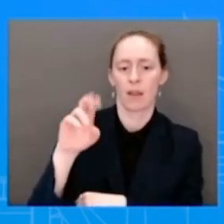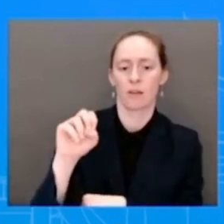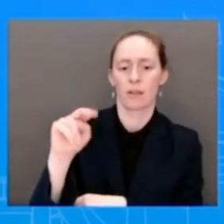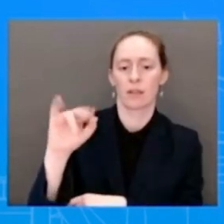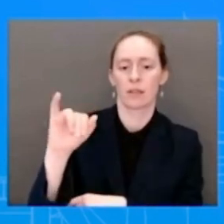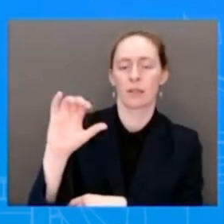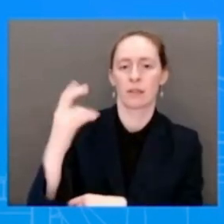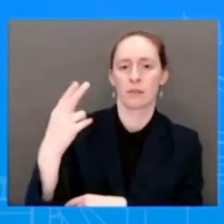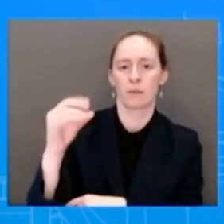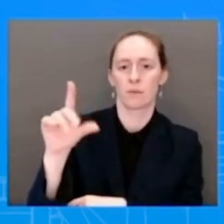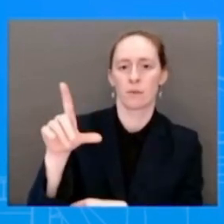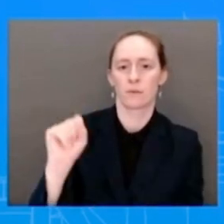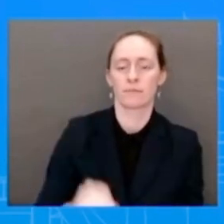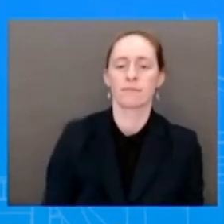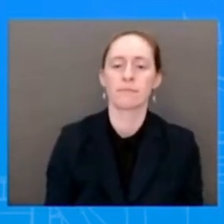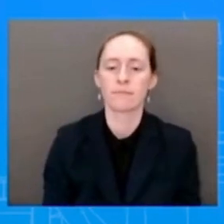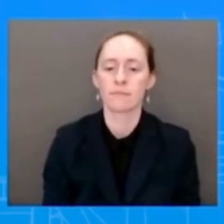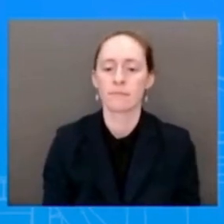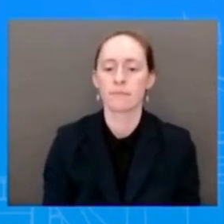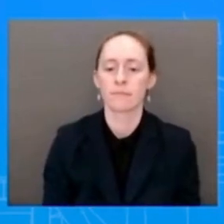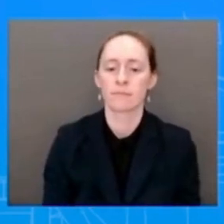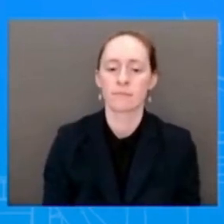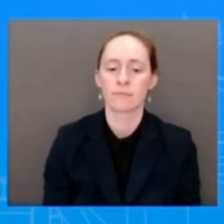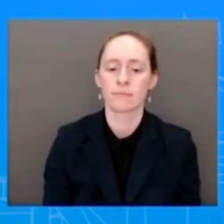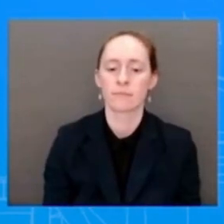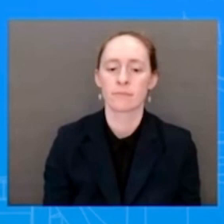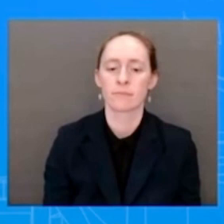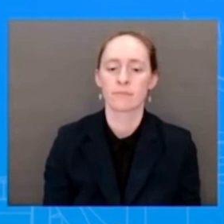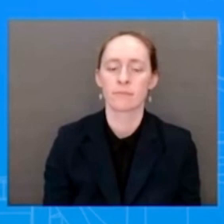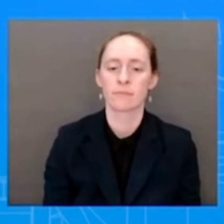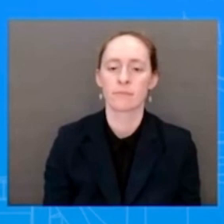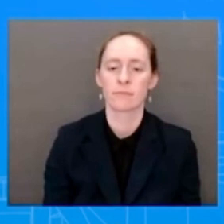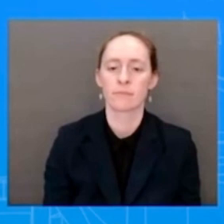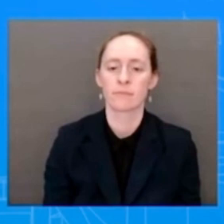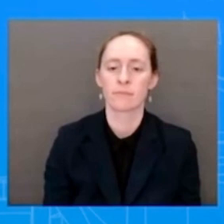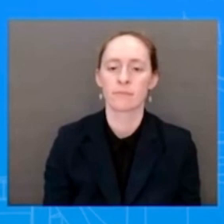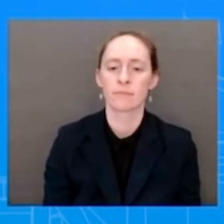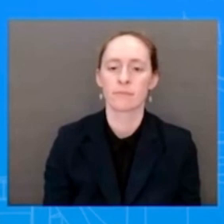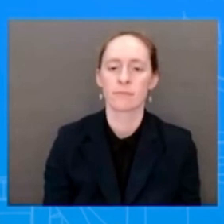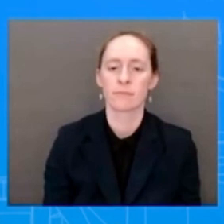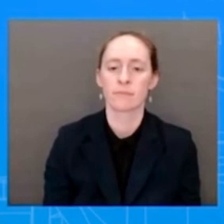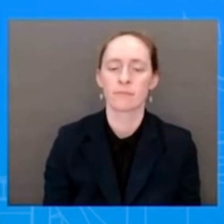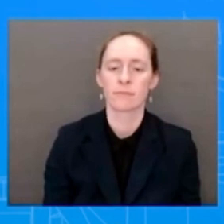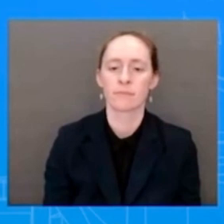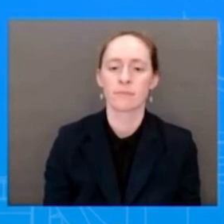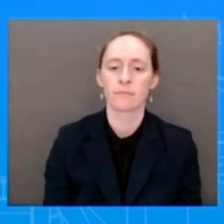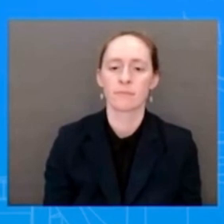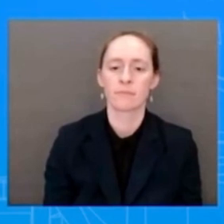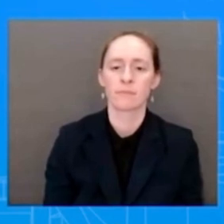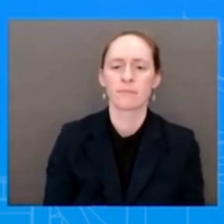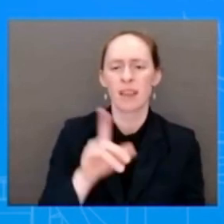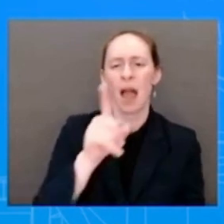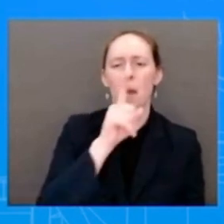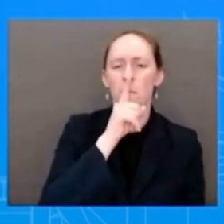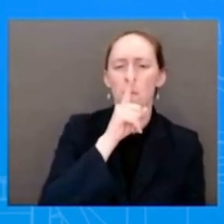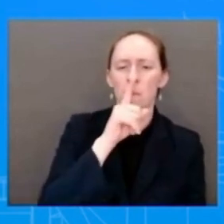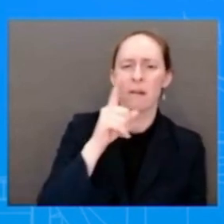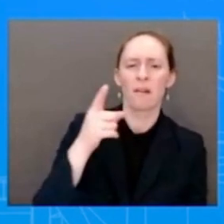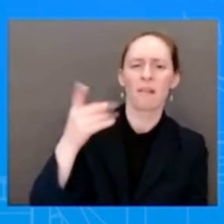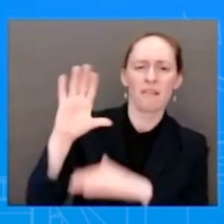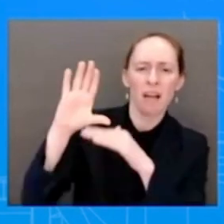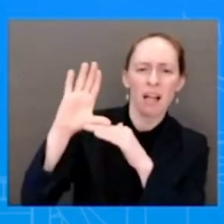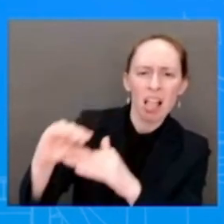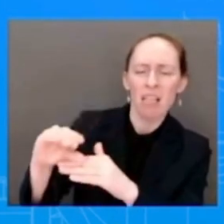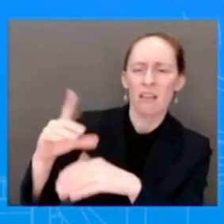Spurgeon's castle, what I think all observers thought was a very eloquent eulogy delivered by the Vice President. I think the event calls into question